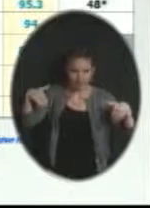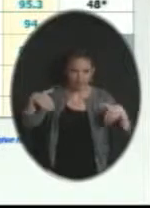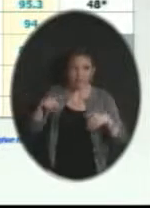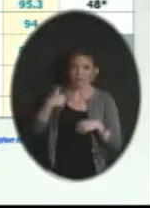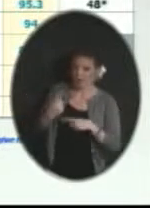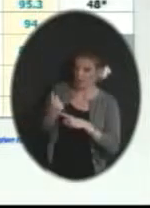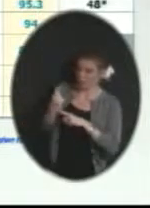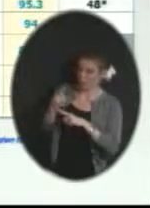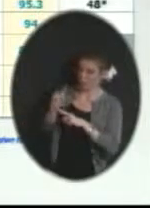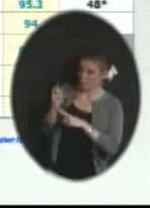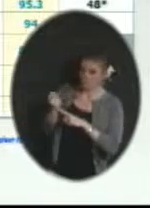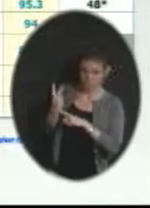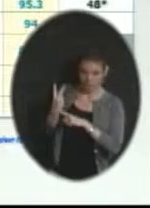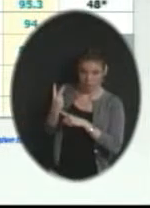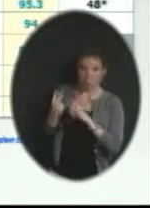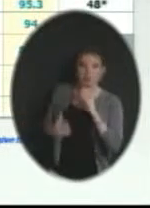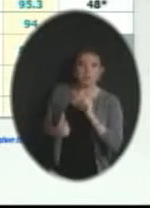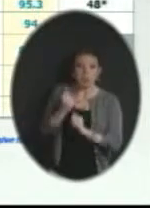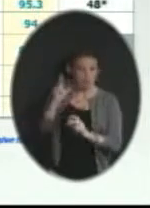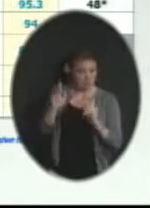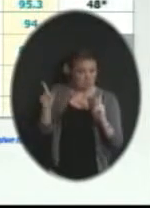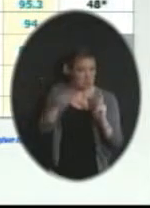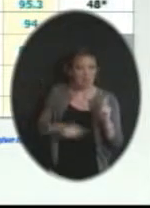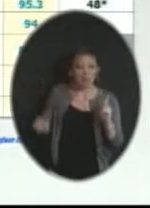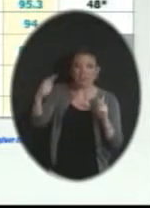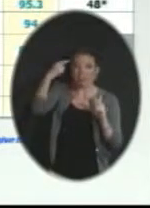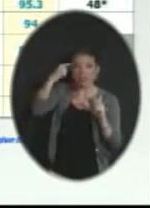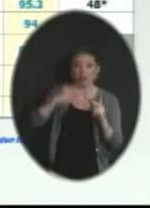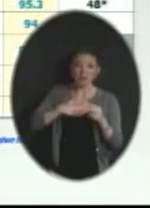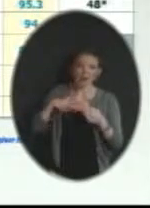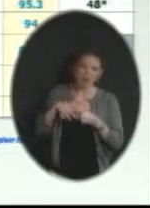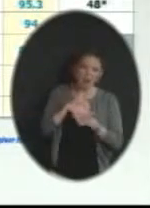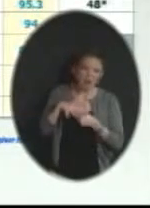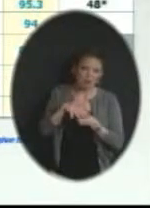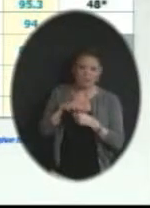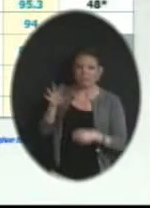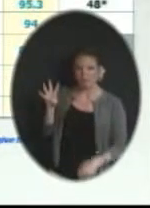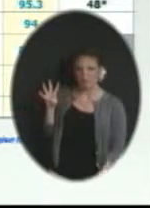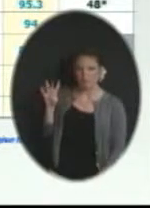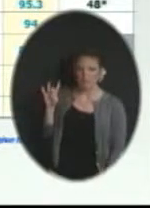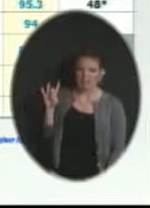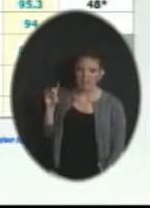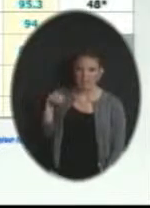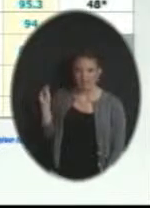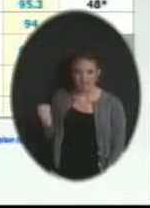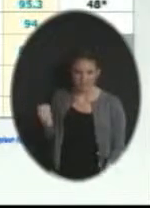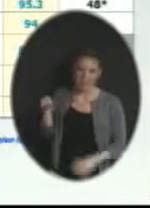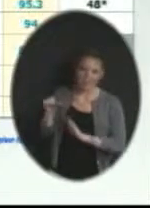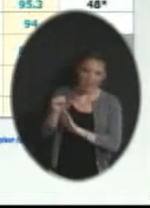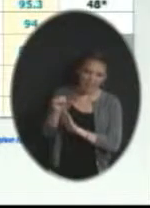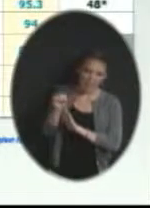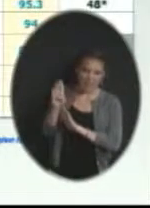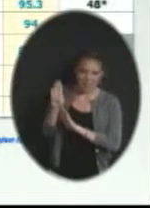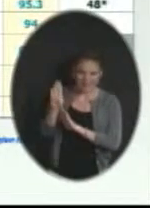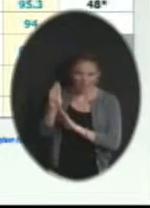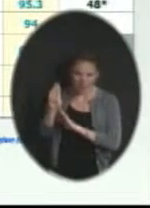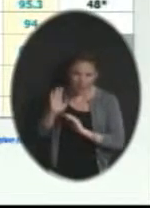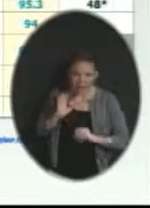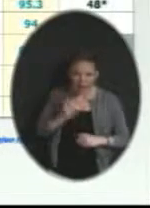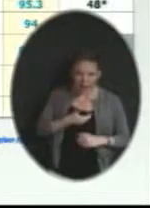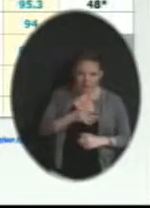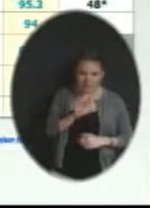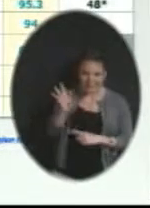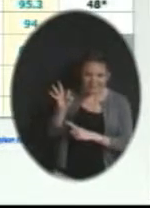you can see that nationally, most people think their local schools, 48% of them should get an A or B. You can see what ours is, 95